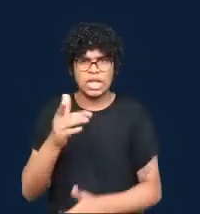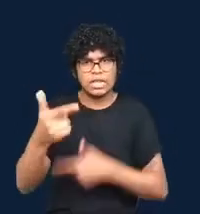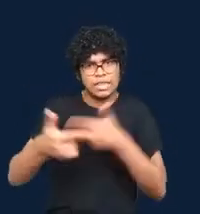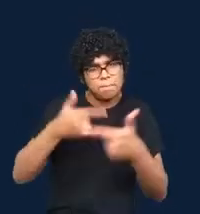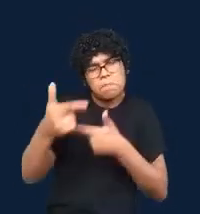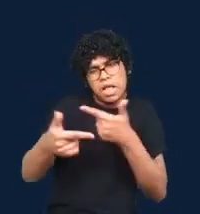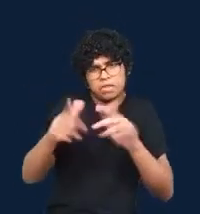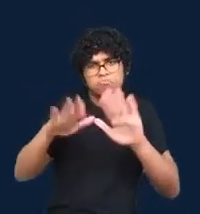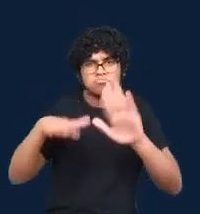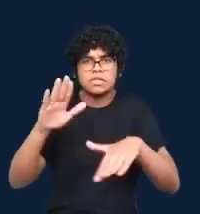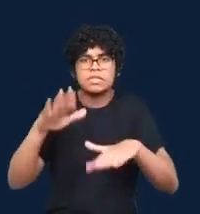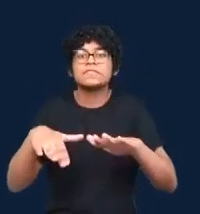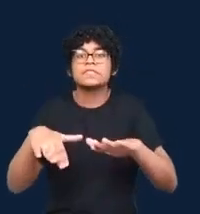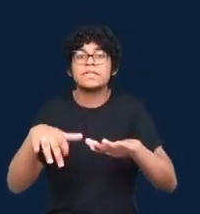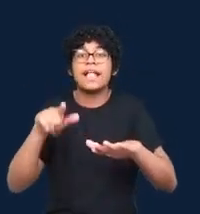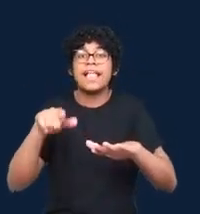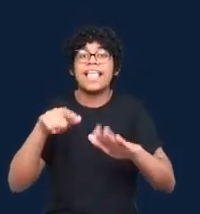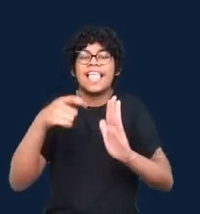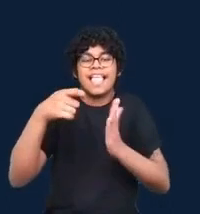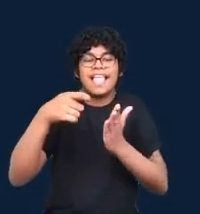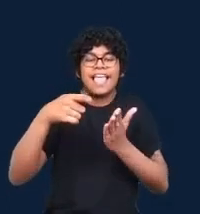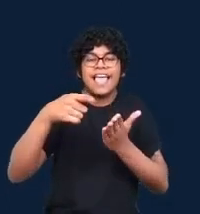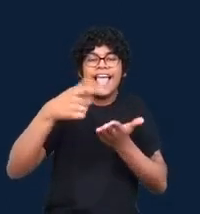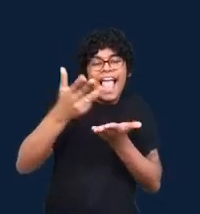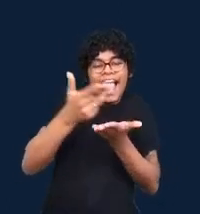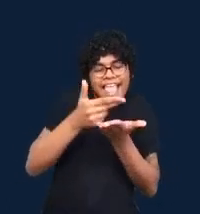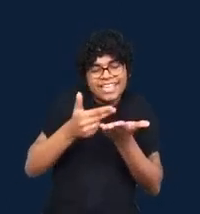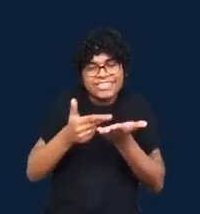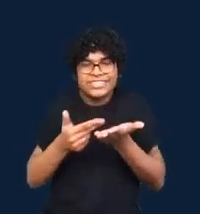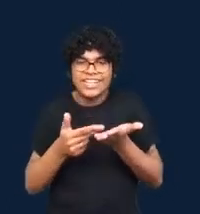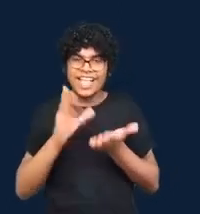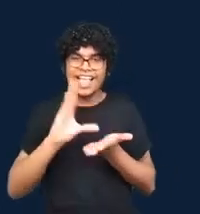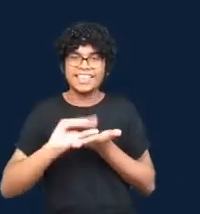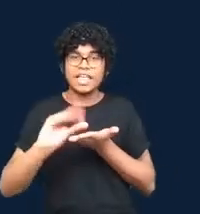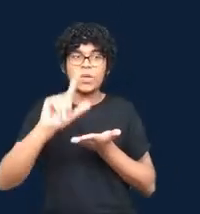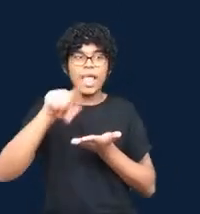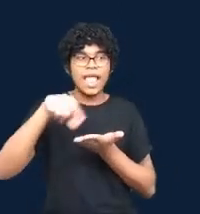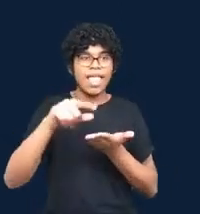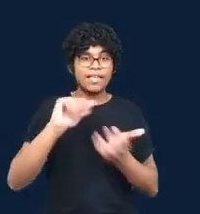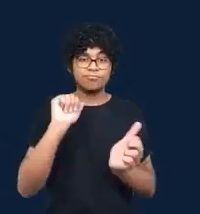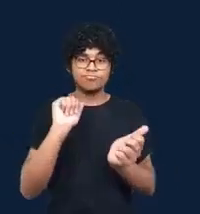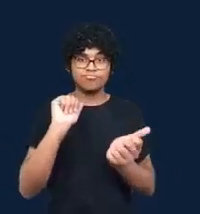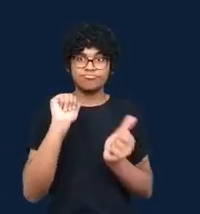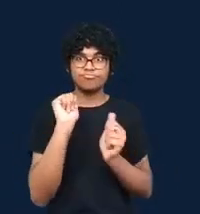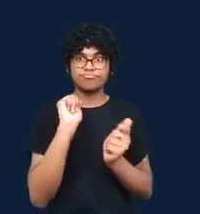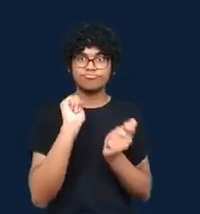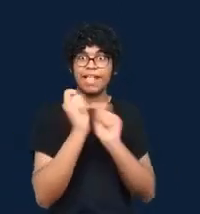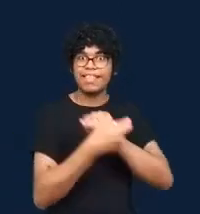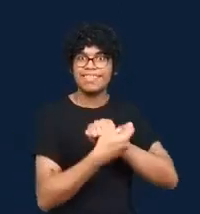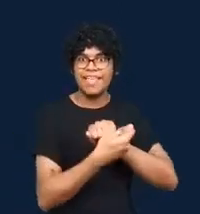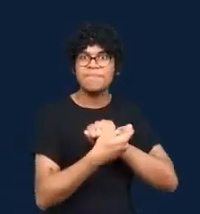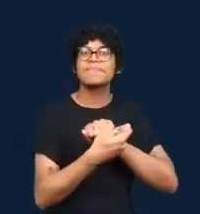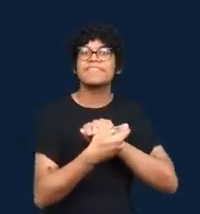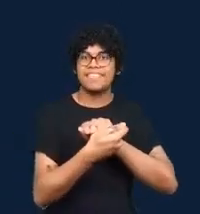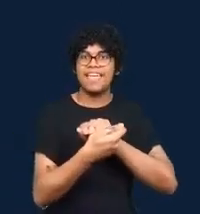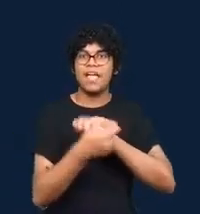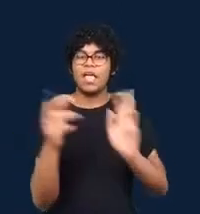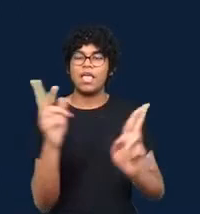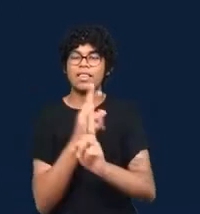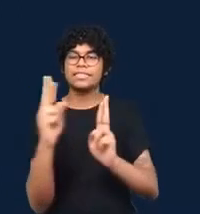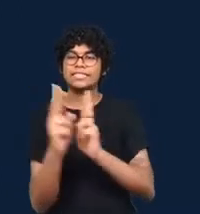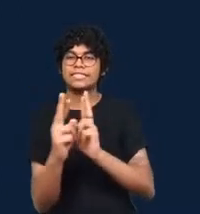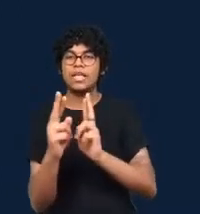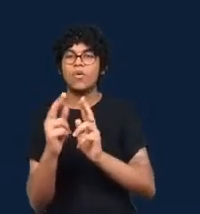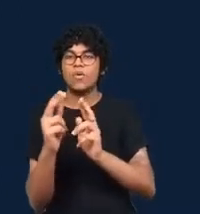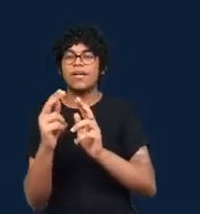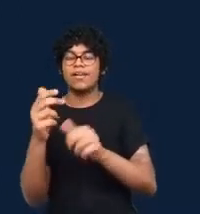reconfigure relations between the journalist and the reader. She argues that the medium of sketching with data can make